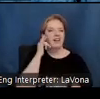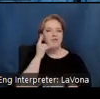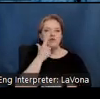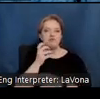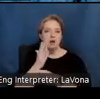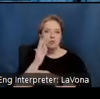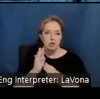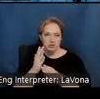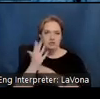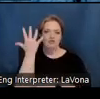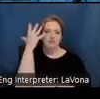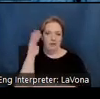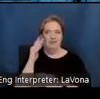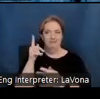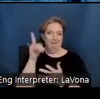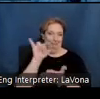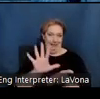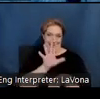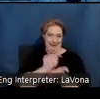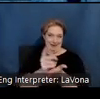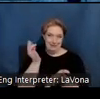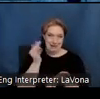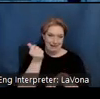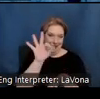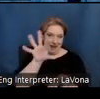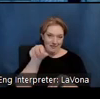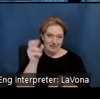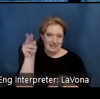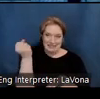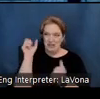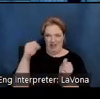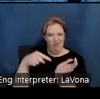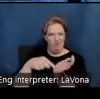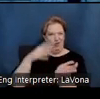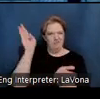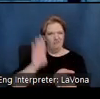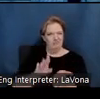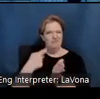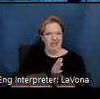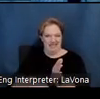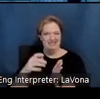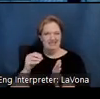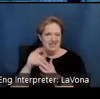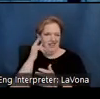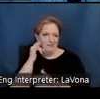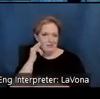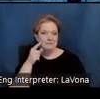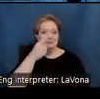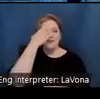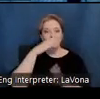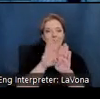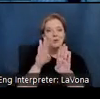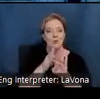and affordable in California in the 1950s and 60s. Here we see the front door. Unlike many